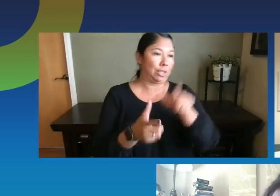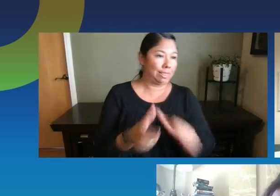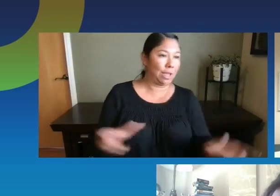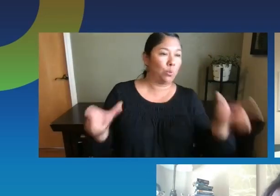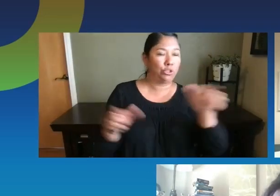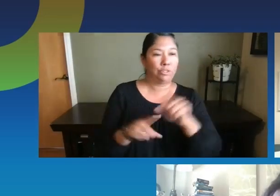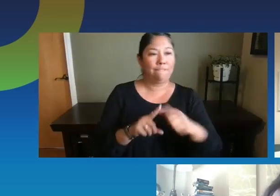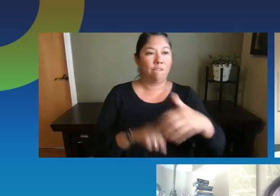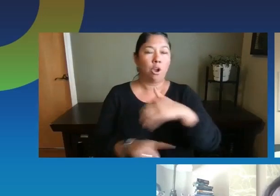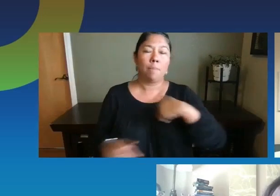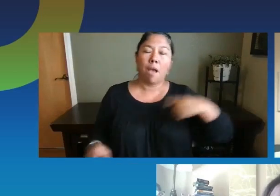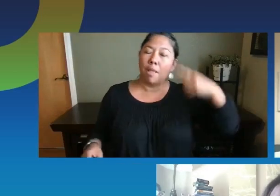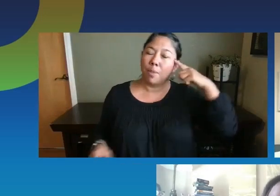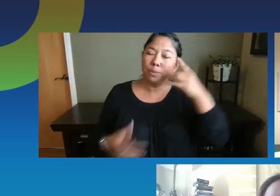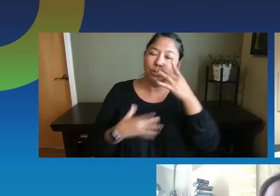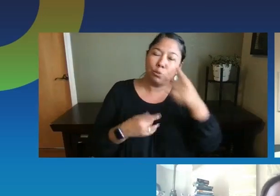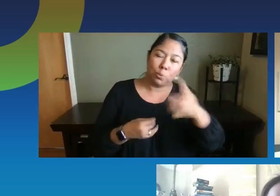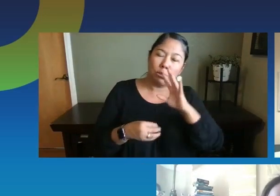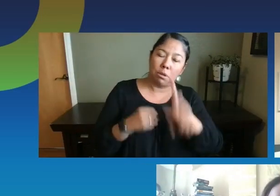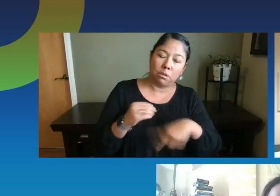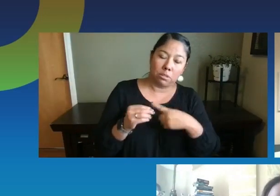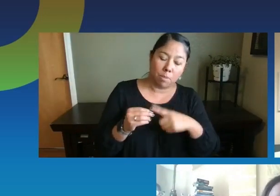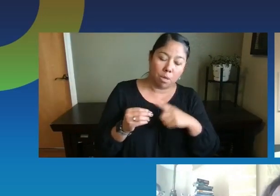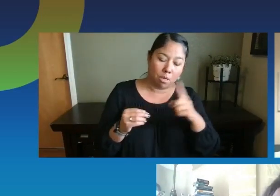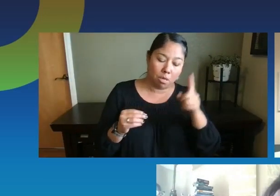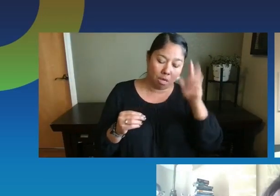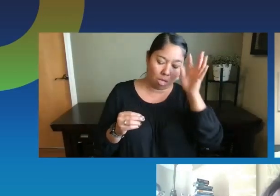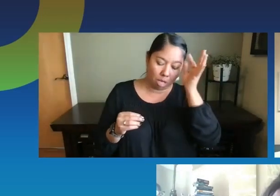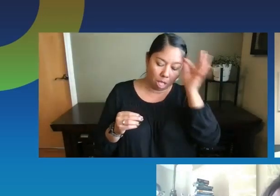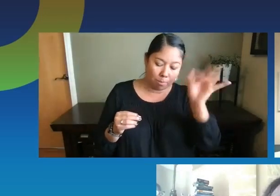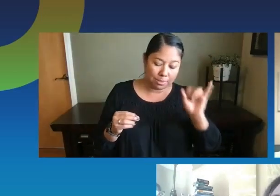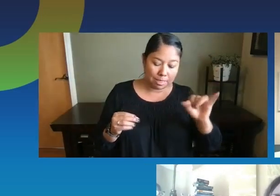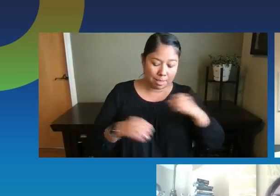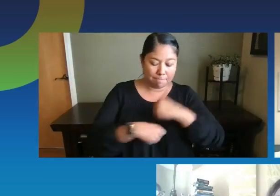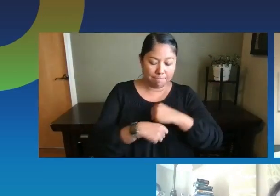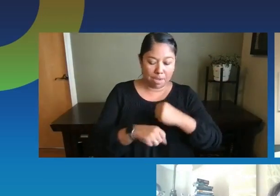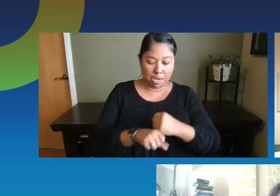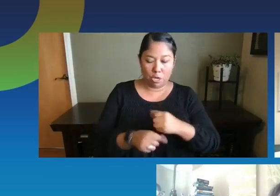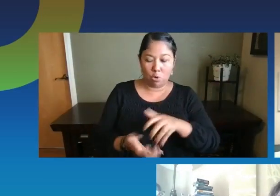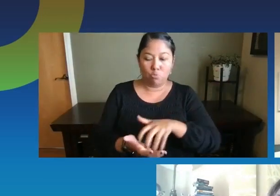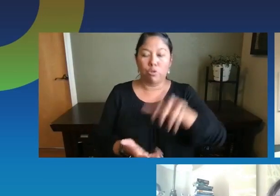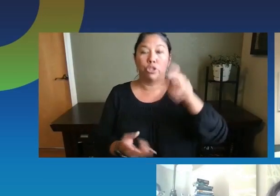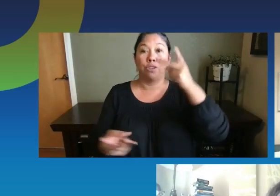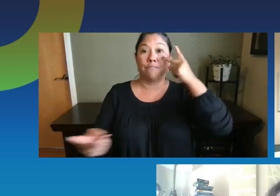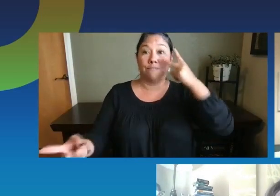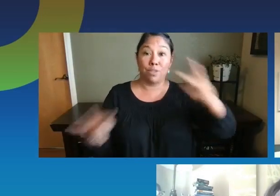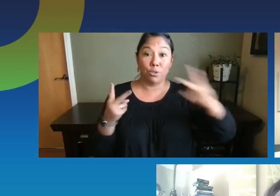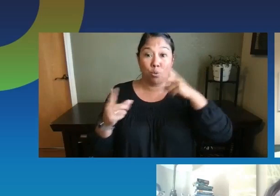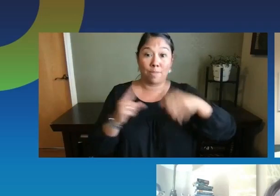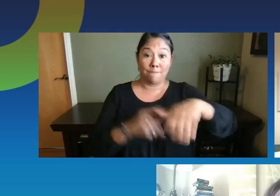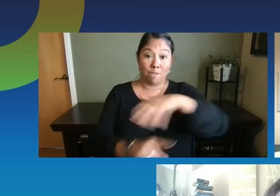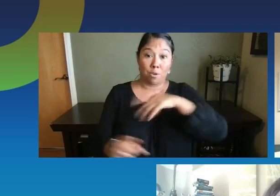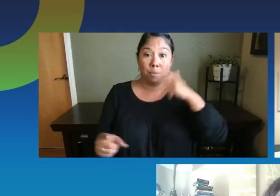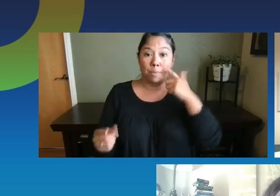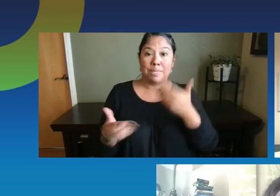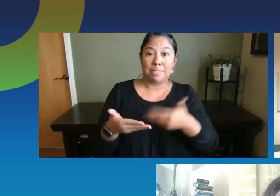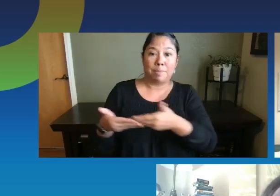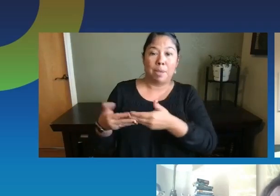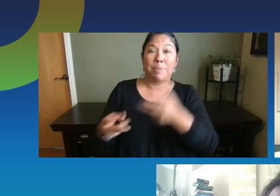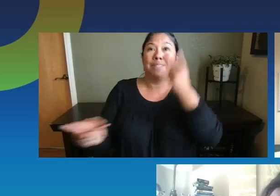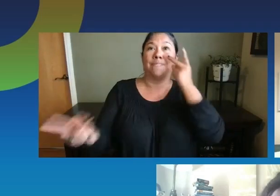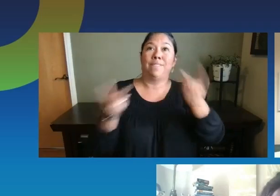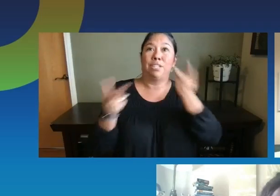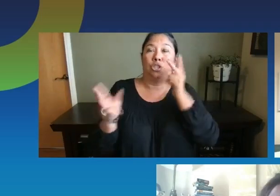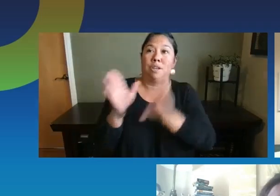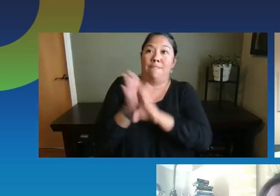it was interesting that you were talking about almost creating a rich visual environment because babies' vision is also developing rapidly,